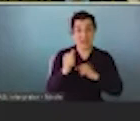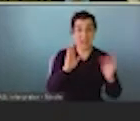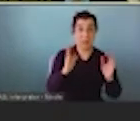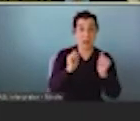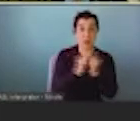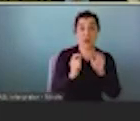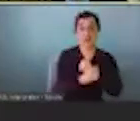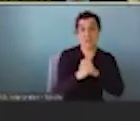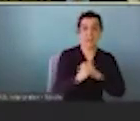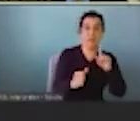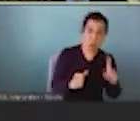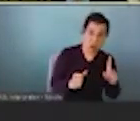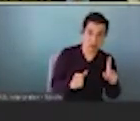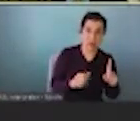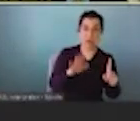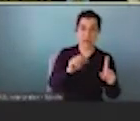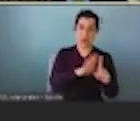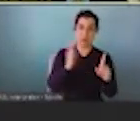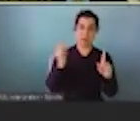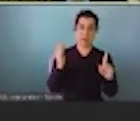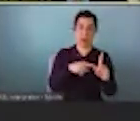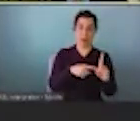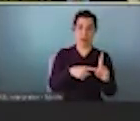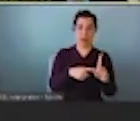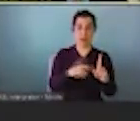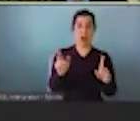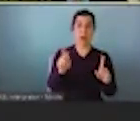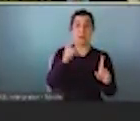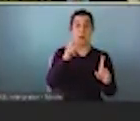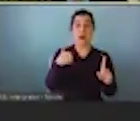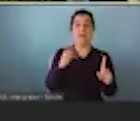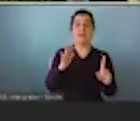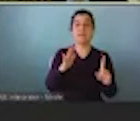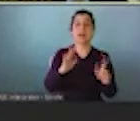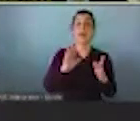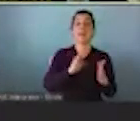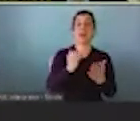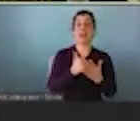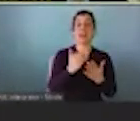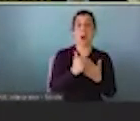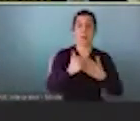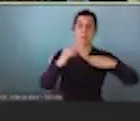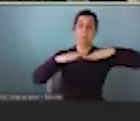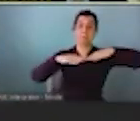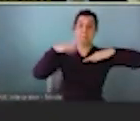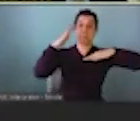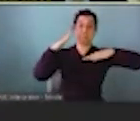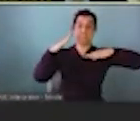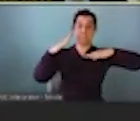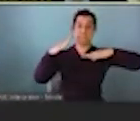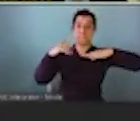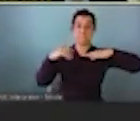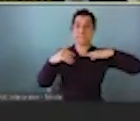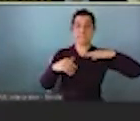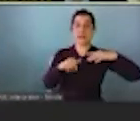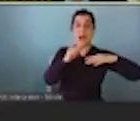of one, which is which is the comparator of people who have incomes that are exceed the threshold for being eligible for snap. And